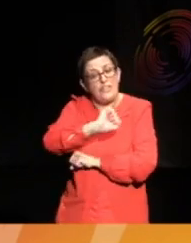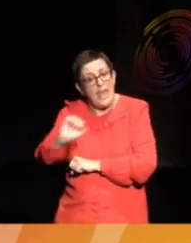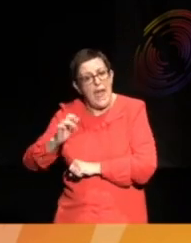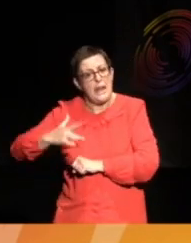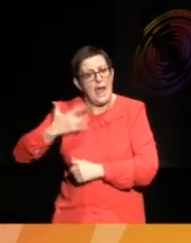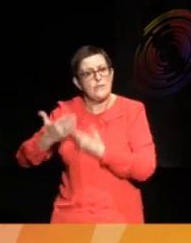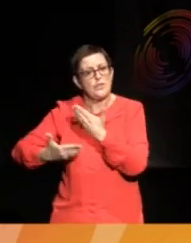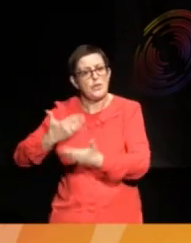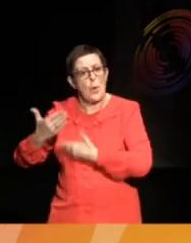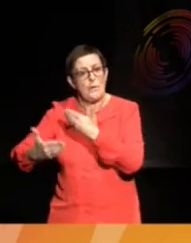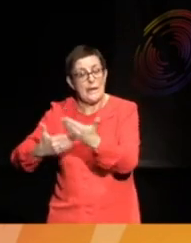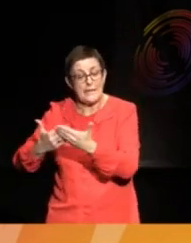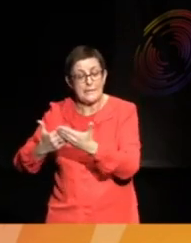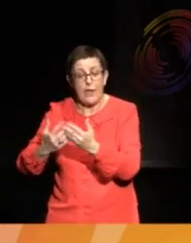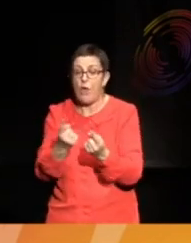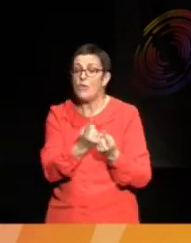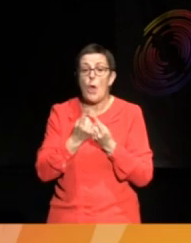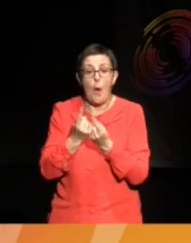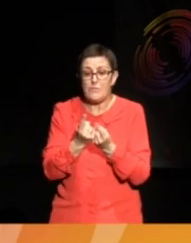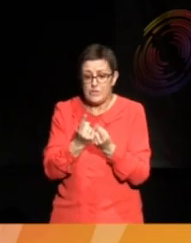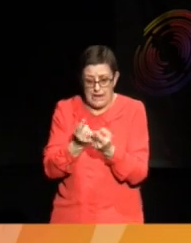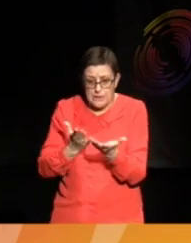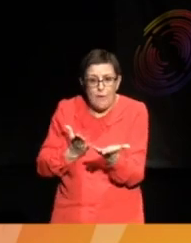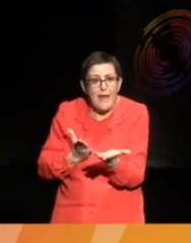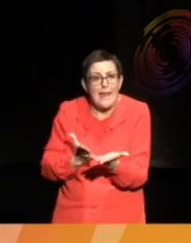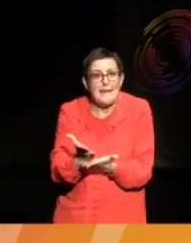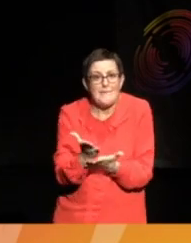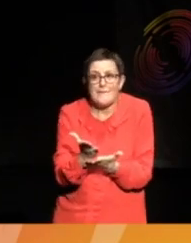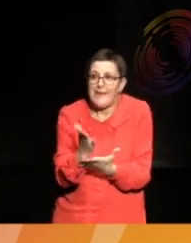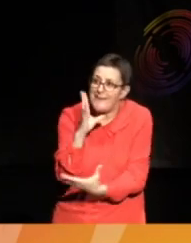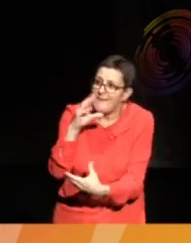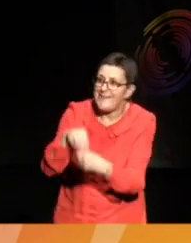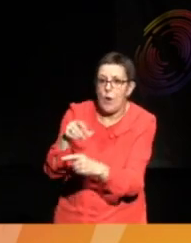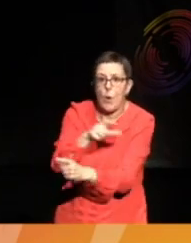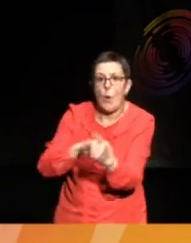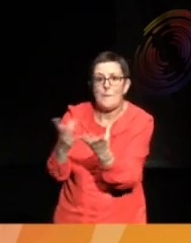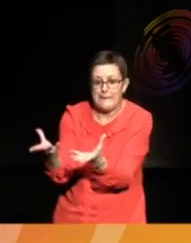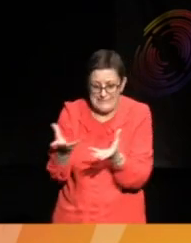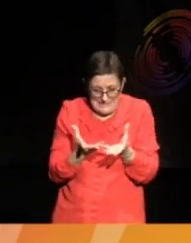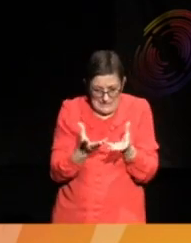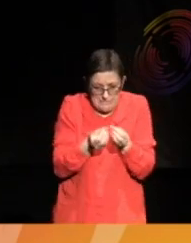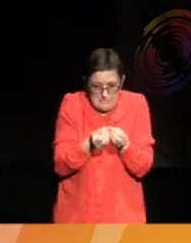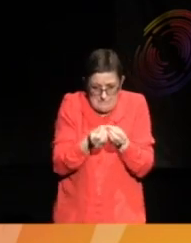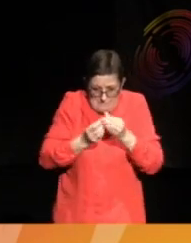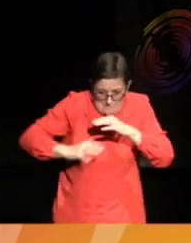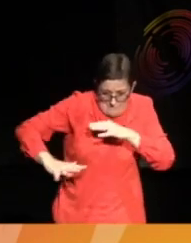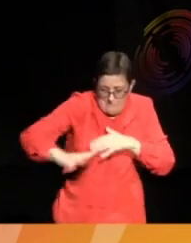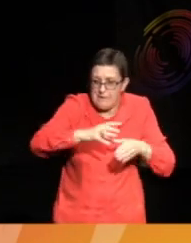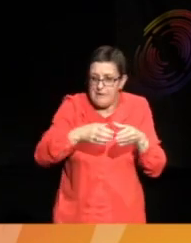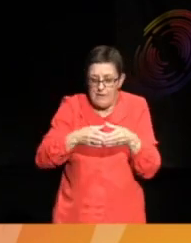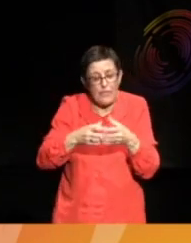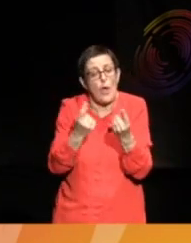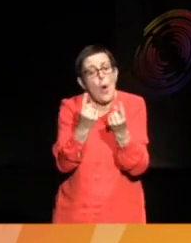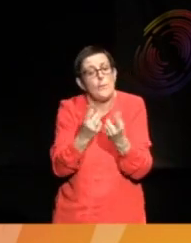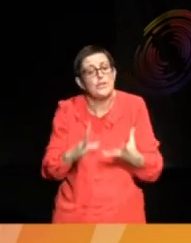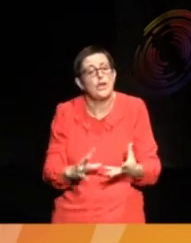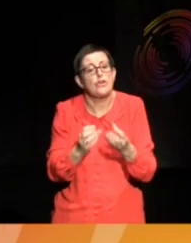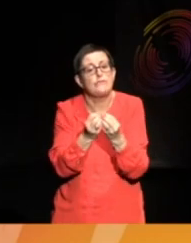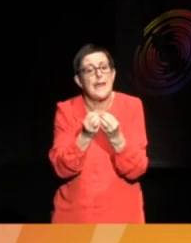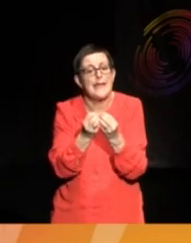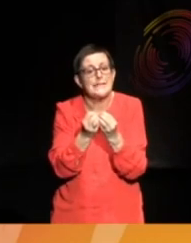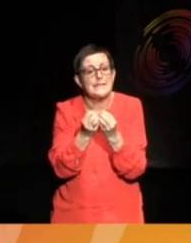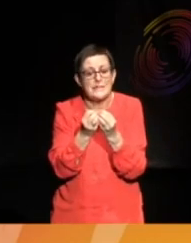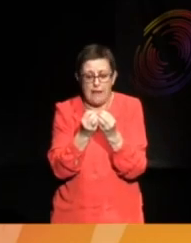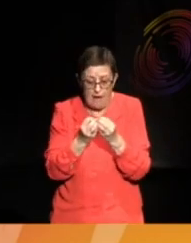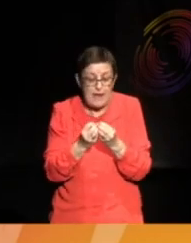these objects were living, in a sense, within communities. In an African context, objects are created not for how beautiful